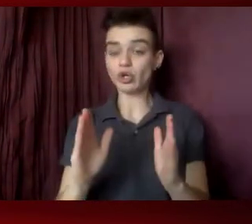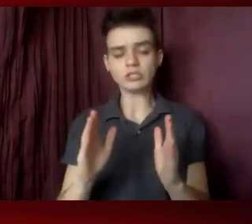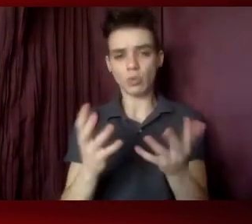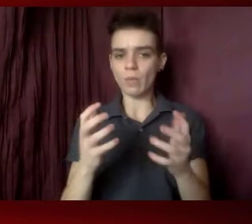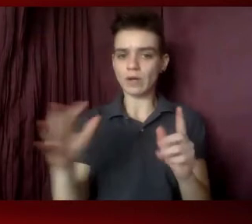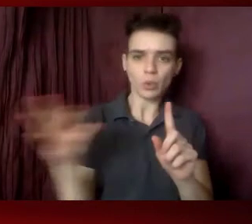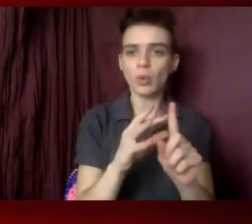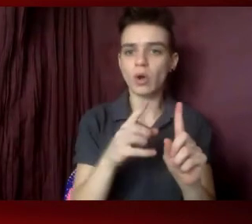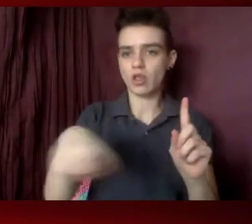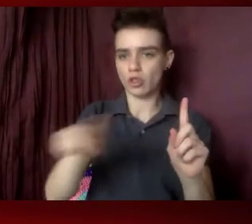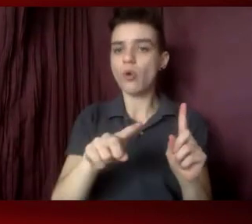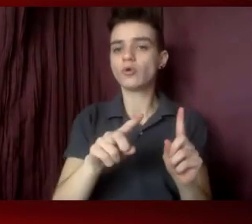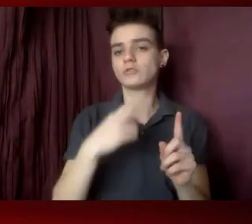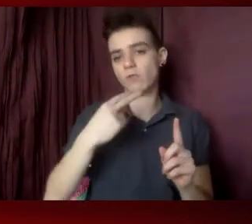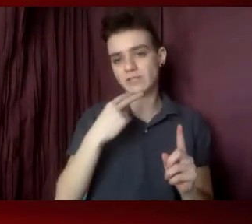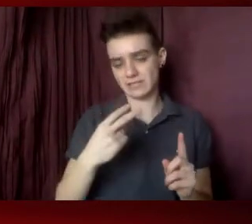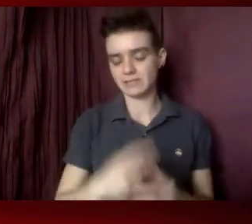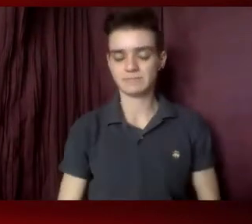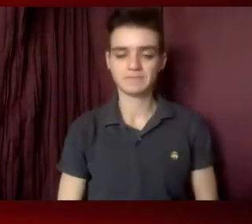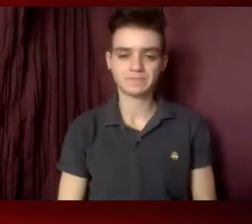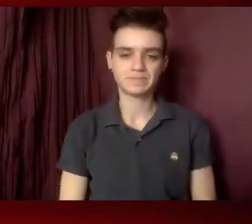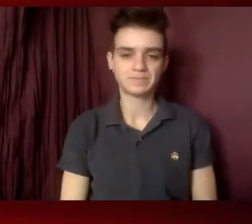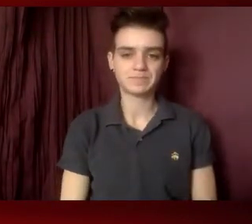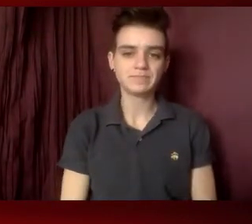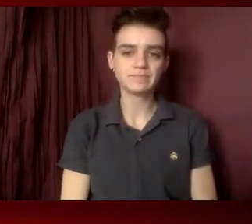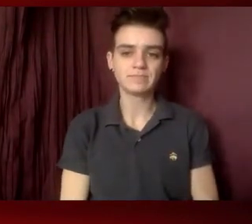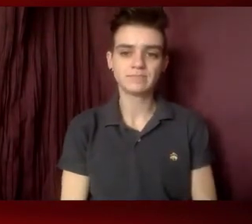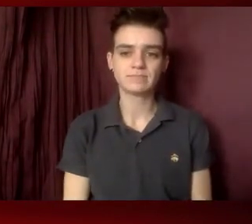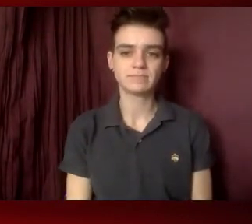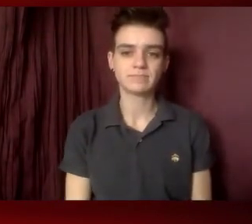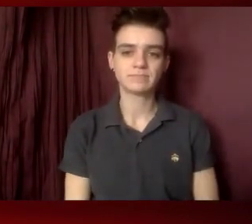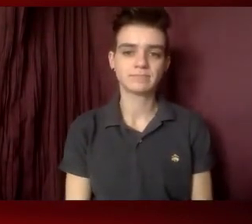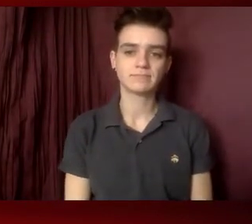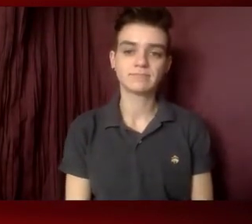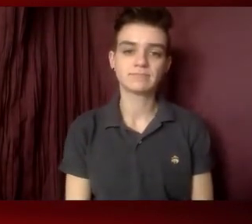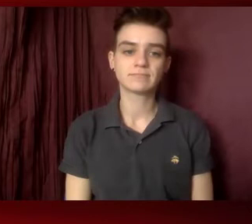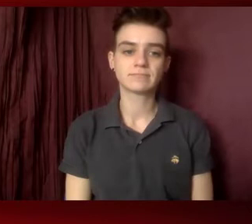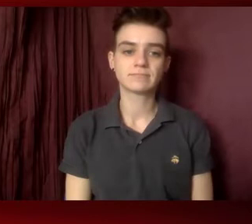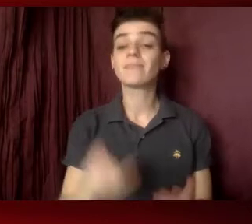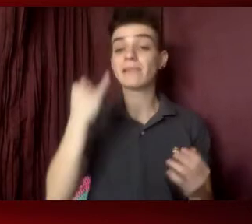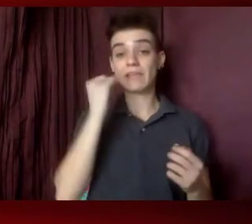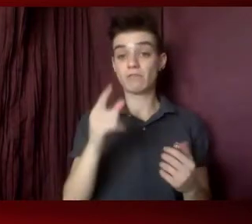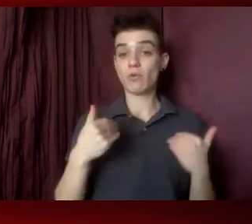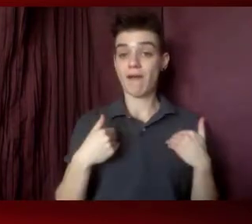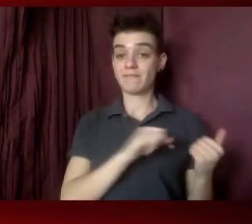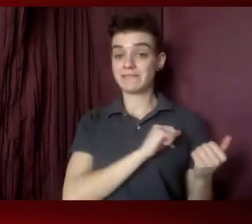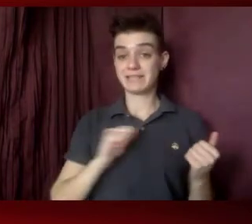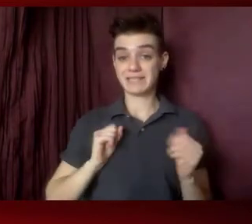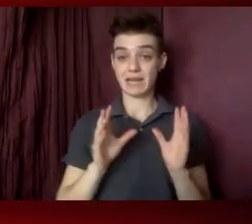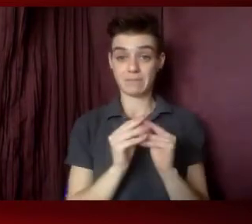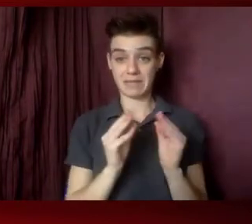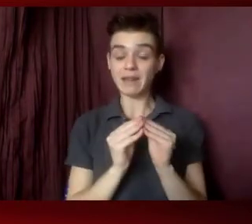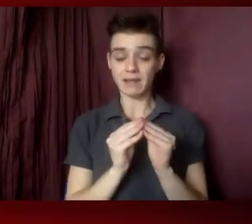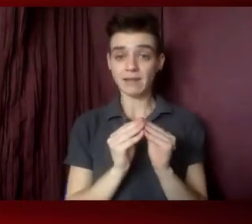so that they have the opportunity to share their powerful stories. If you have in the Senate meetings and you have diversity throughout your